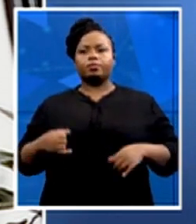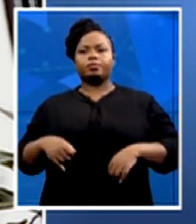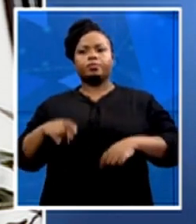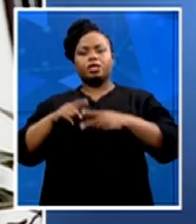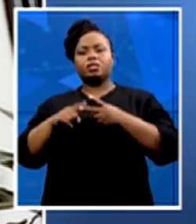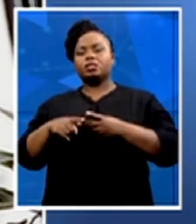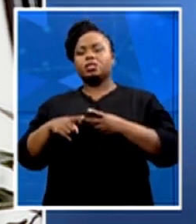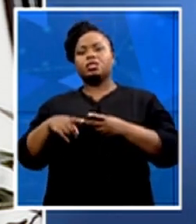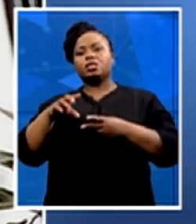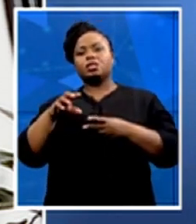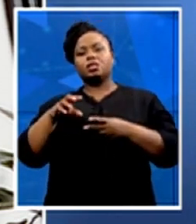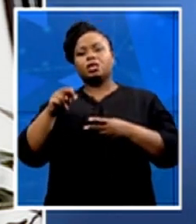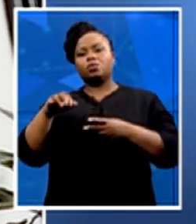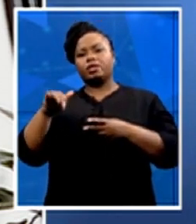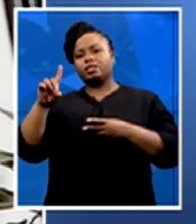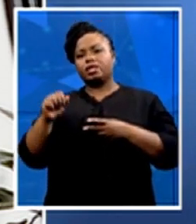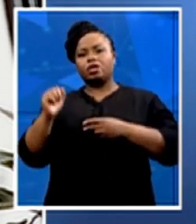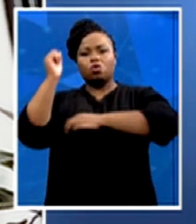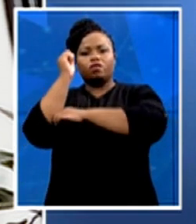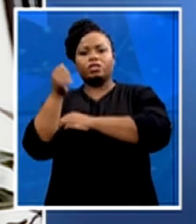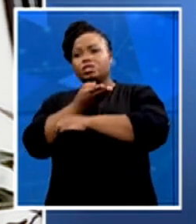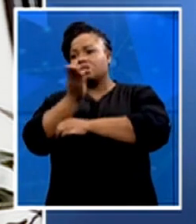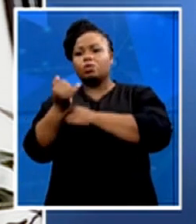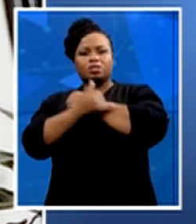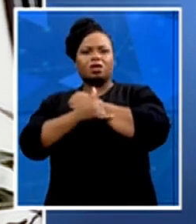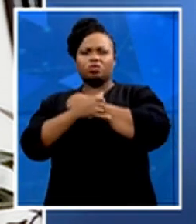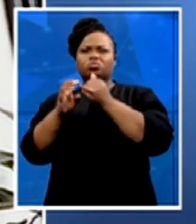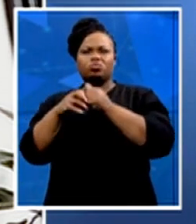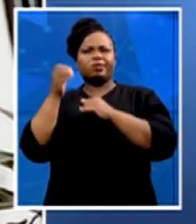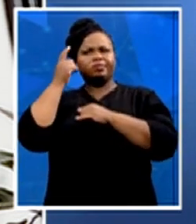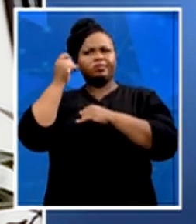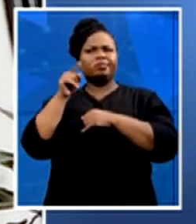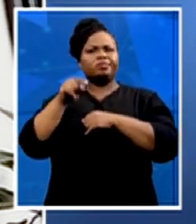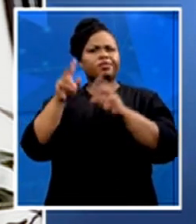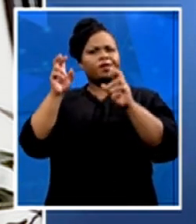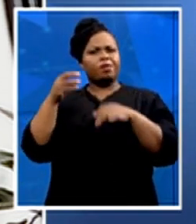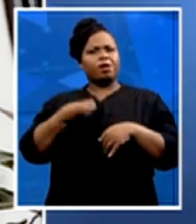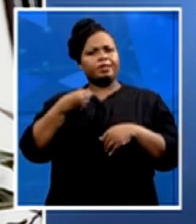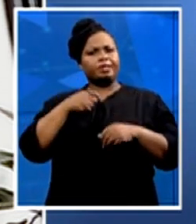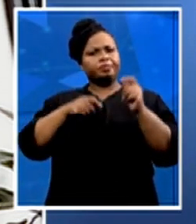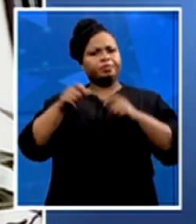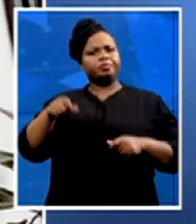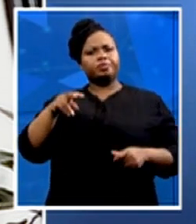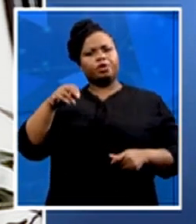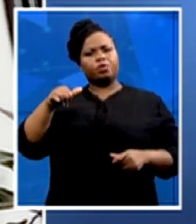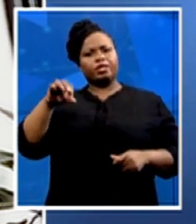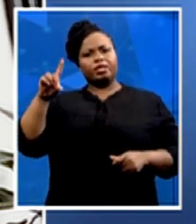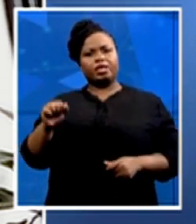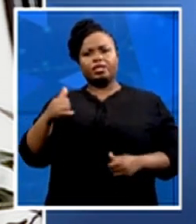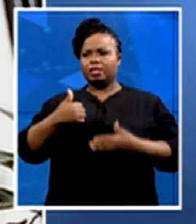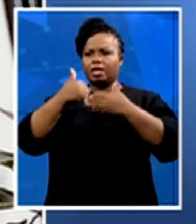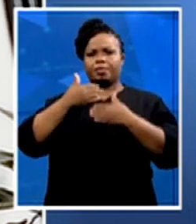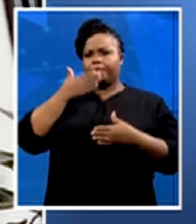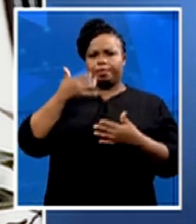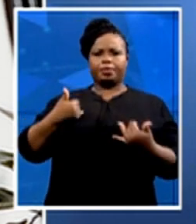trying to understand what is the issue that young people say to us that the NYDA is not assisting us, that the NYDA is not for